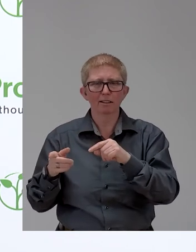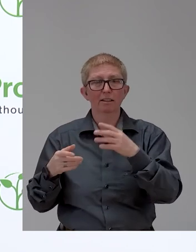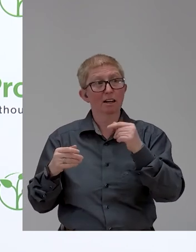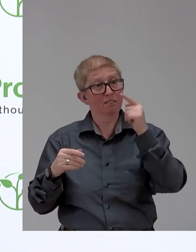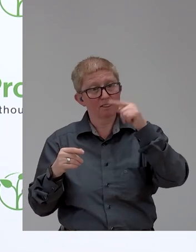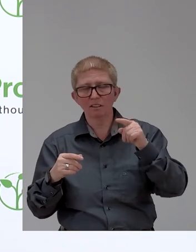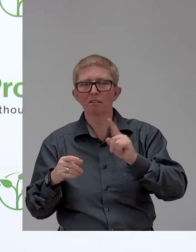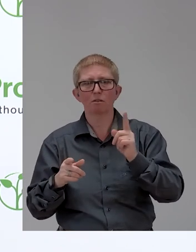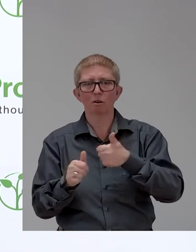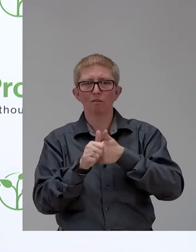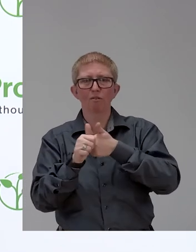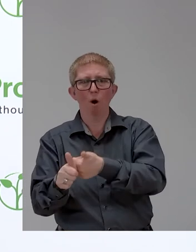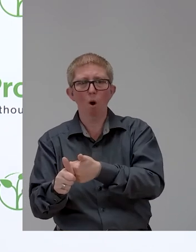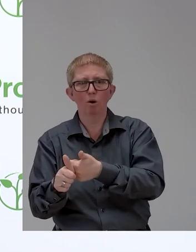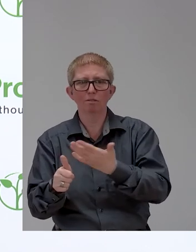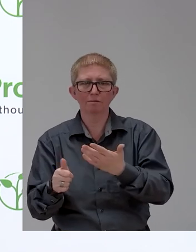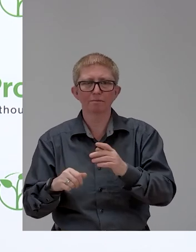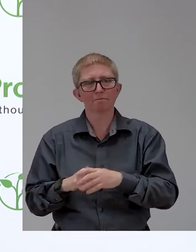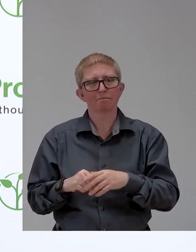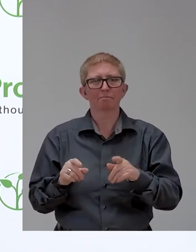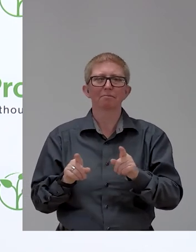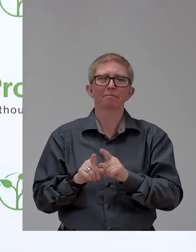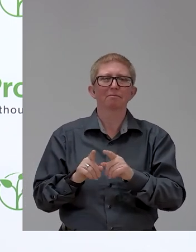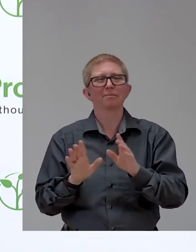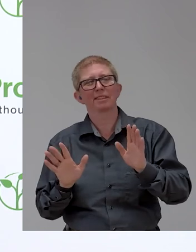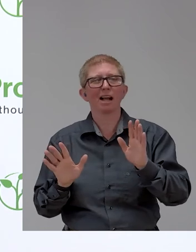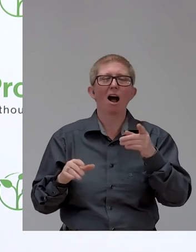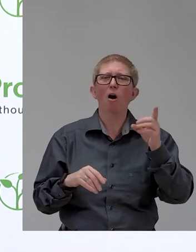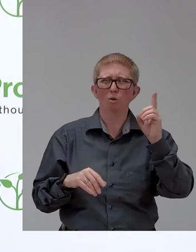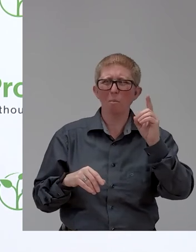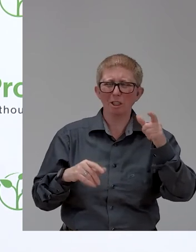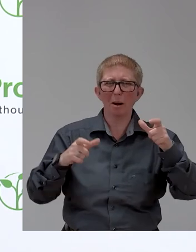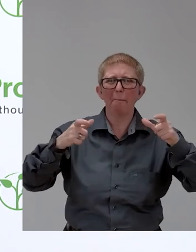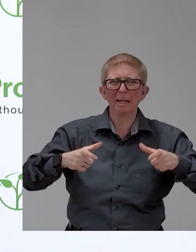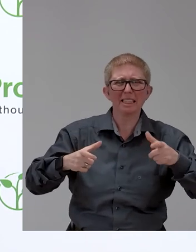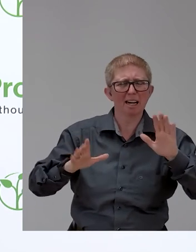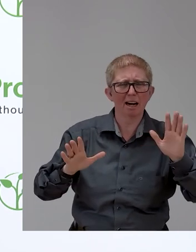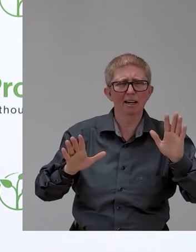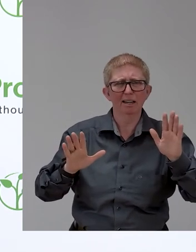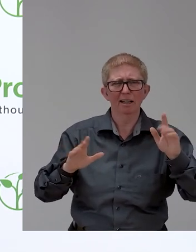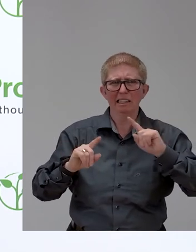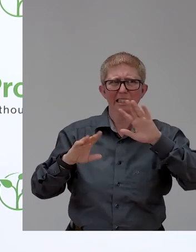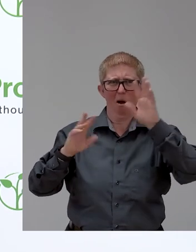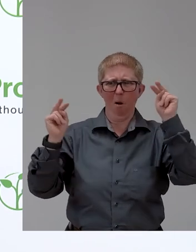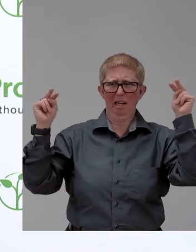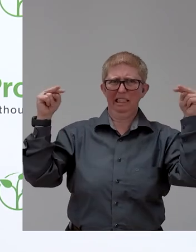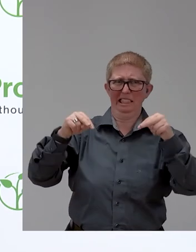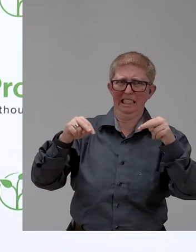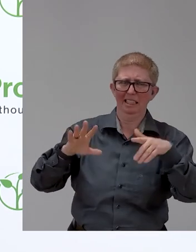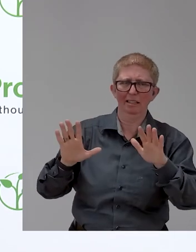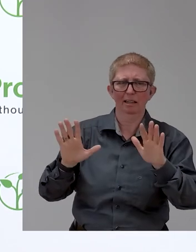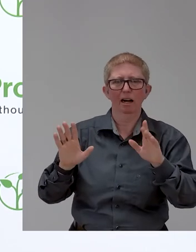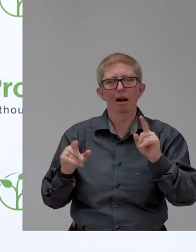pizza. They are not going into public and fighting this in public. Most of them simply don't do anything. So what would both of you,